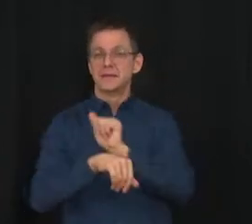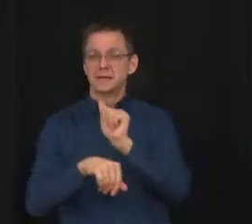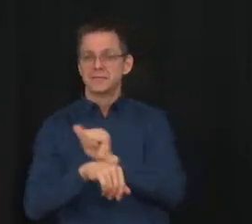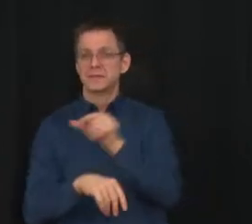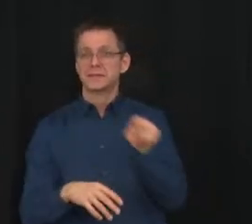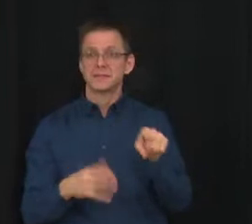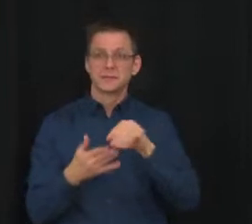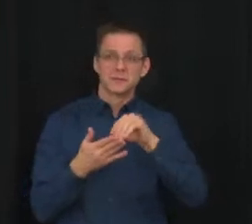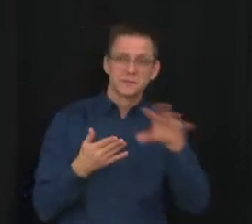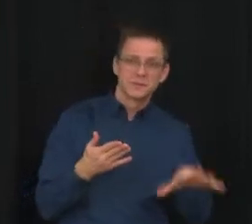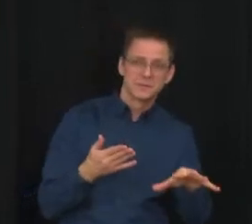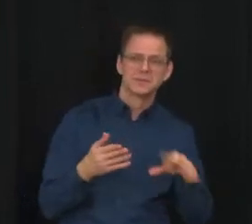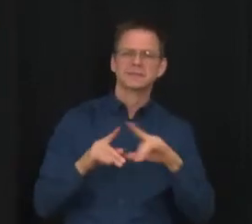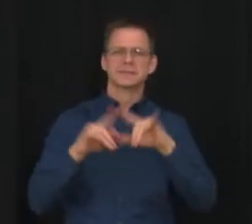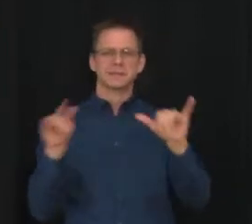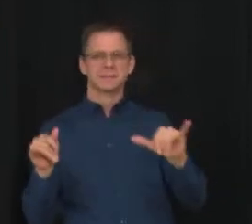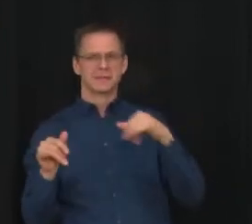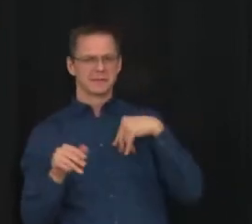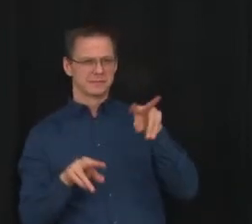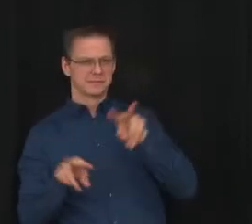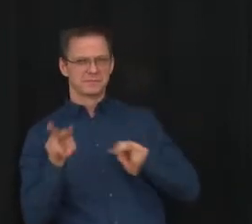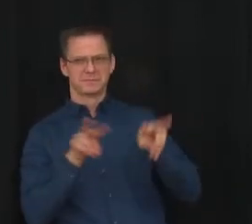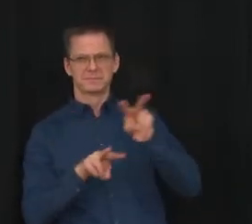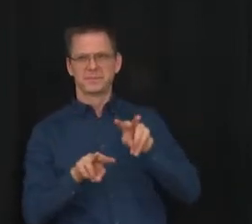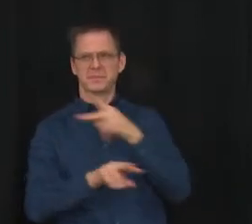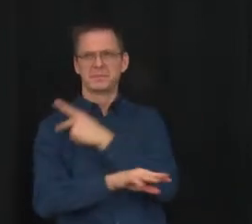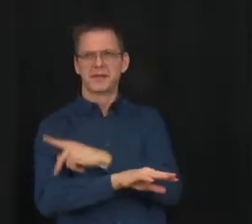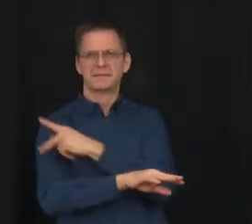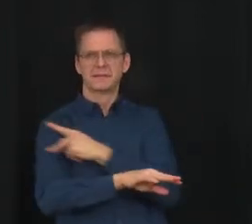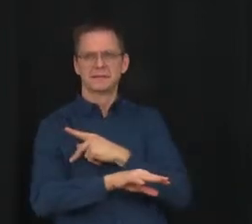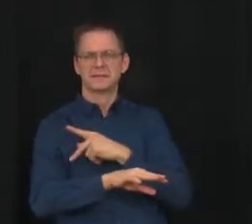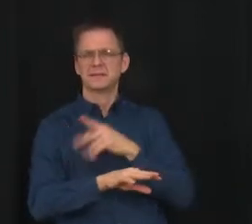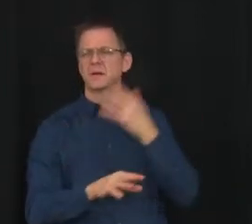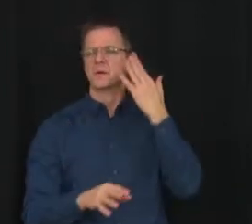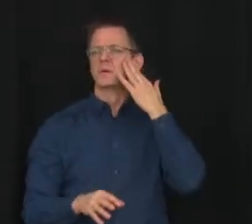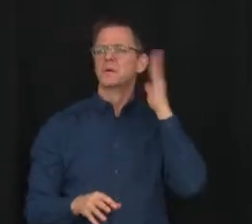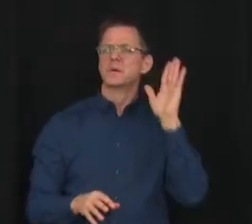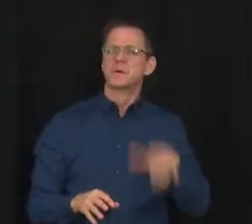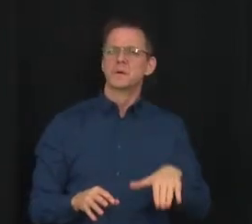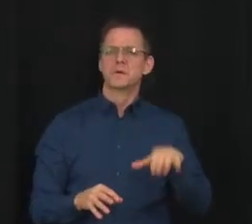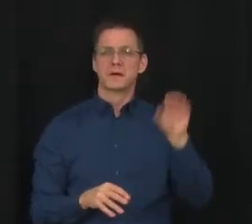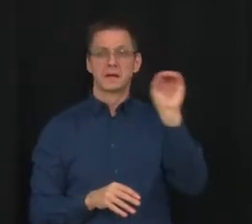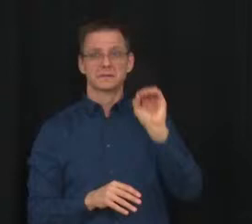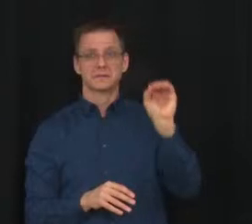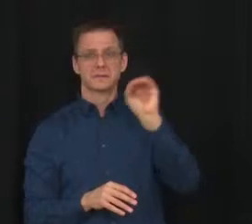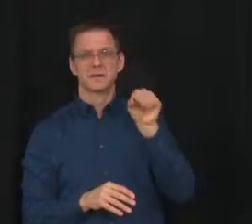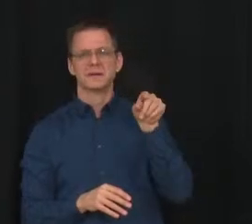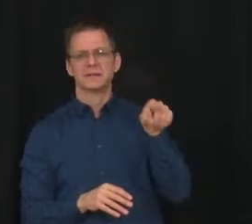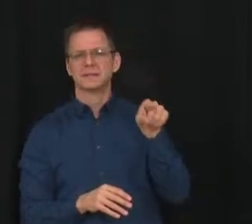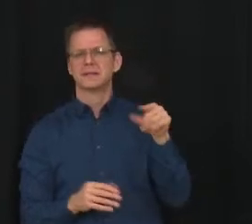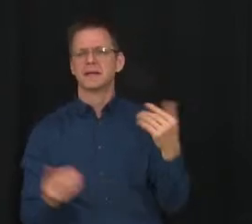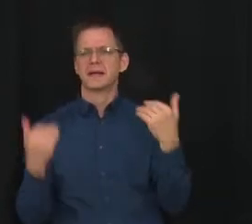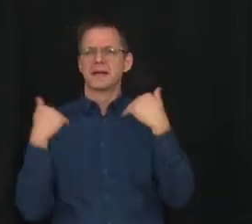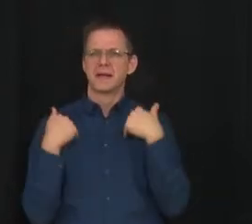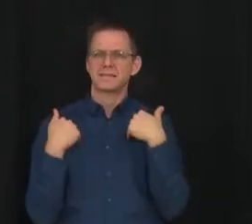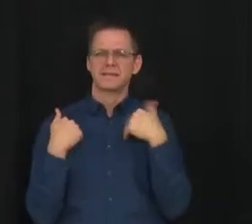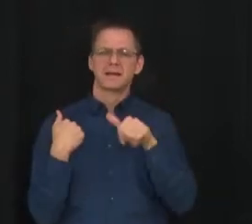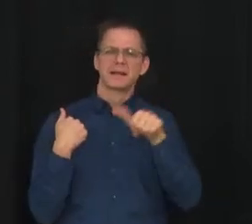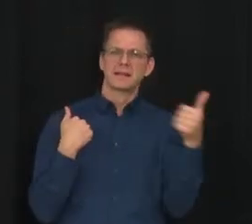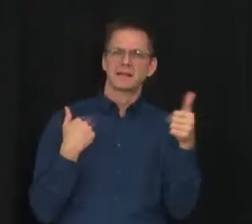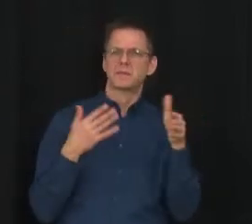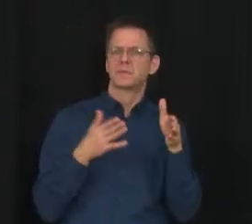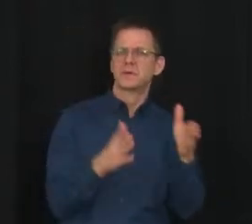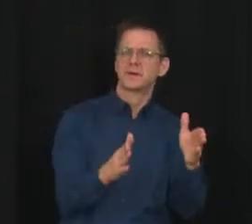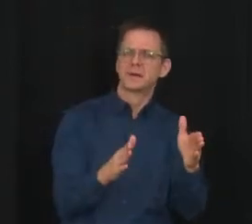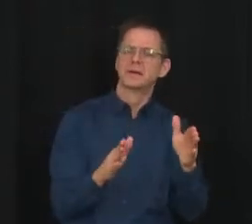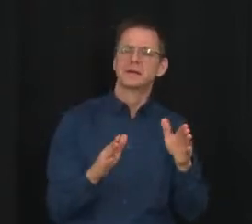know that Ontario has taken a different course, but they're at a different stage in the Omicron variant transmissibility